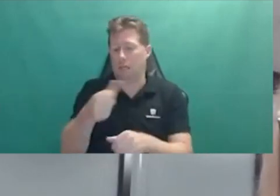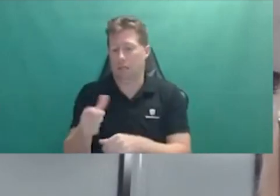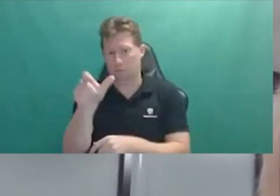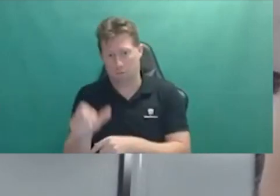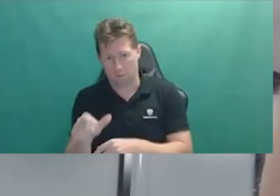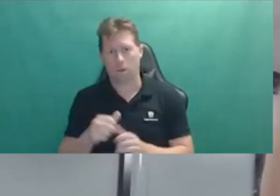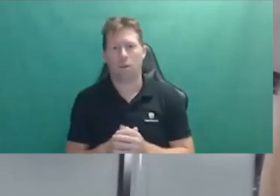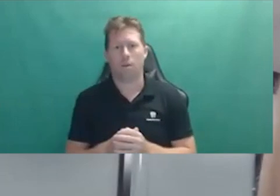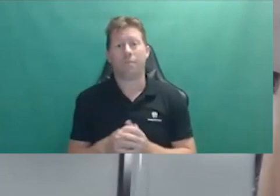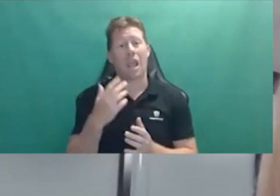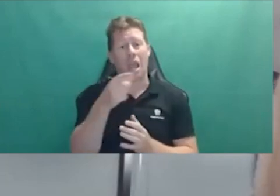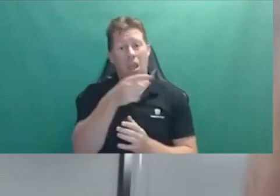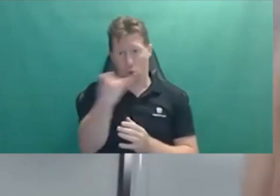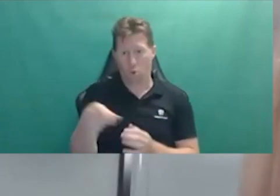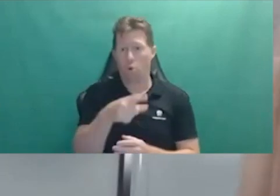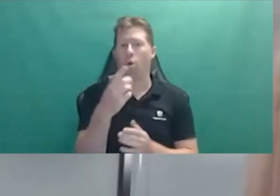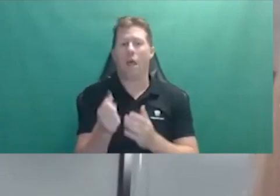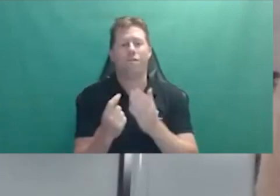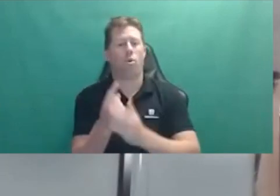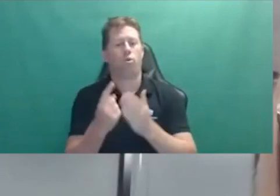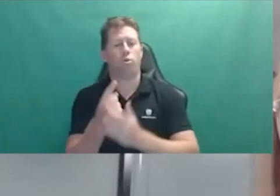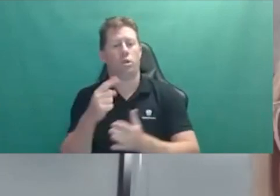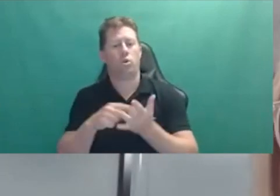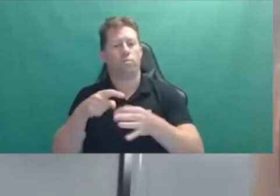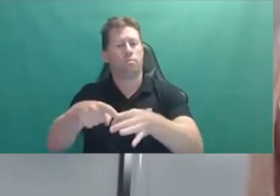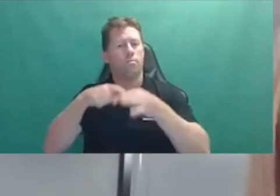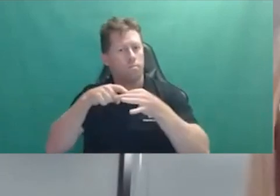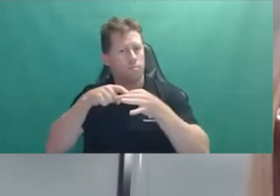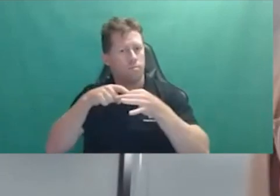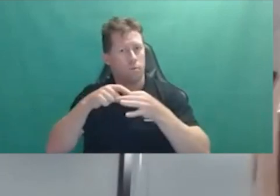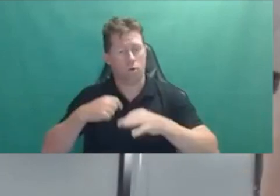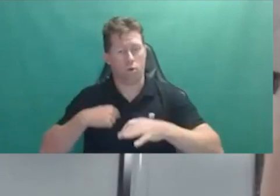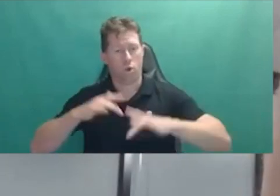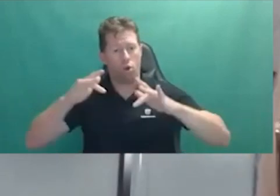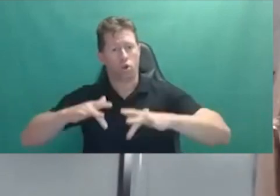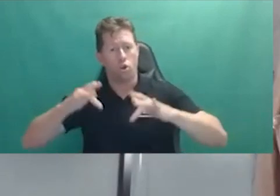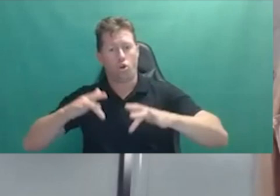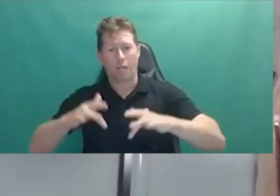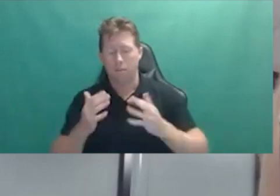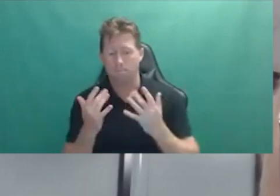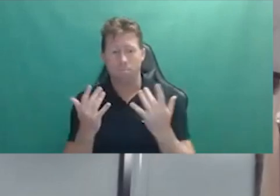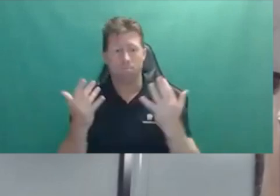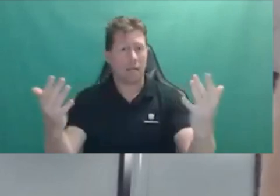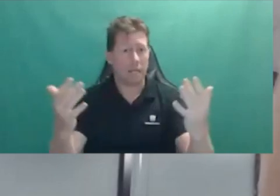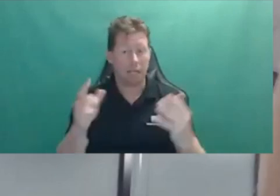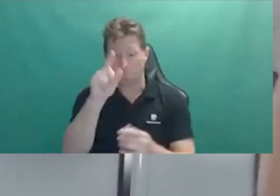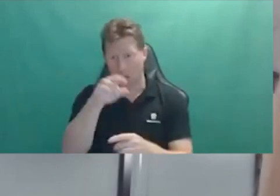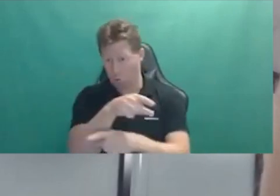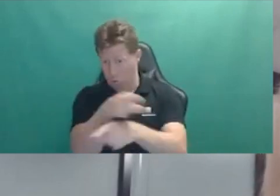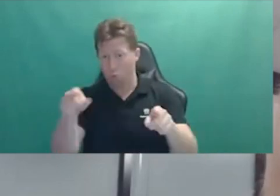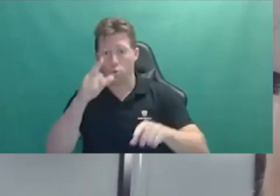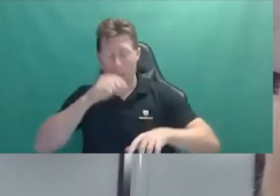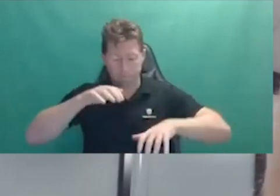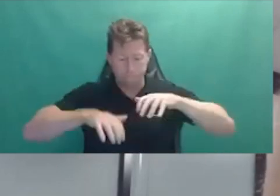opportunity to ask questions and we haven't yet got too many questions and you're welcome to put a question in the